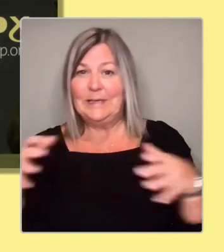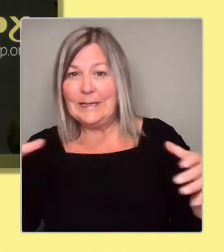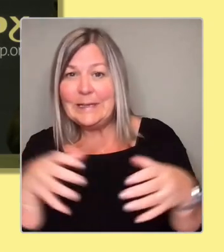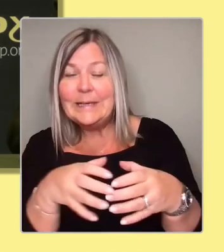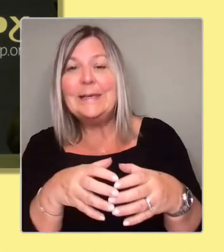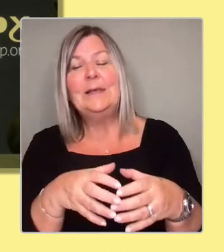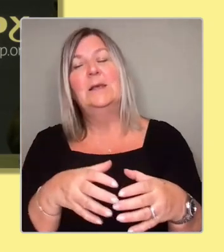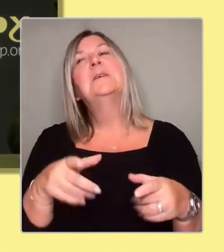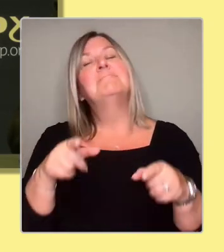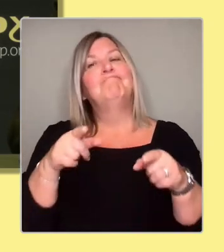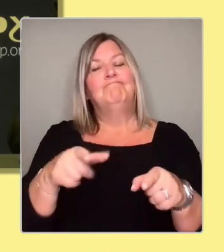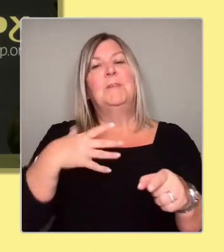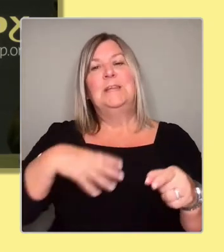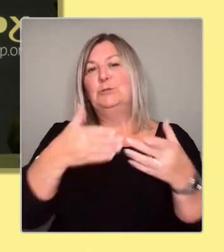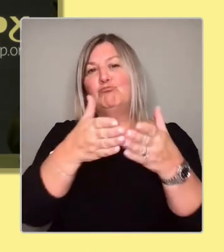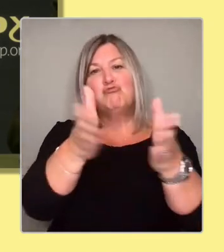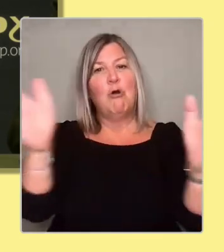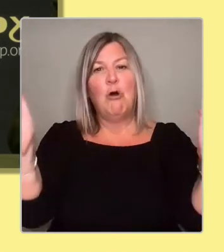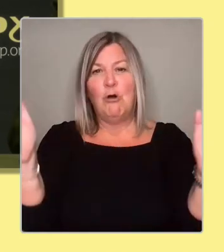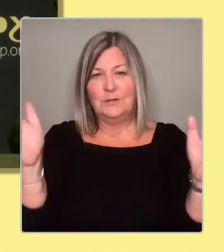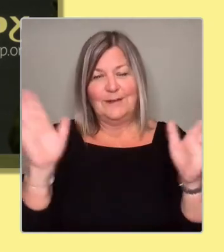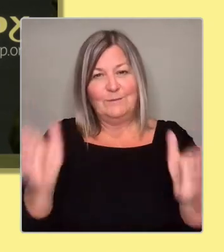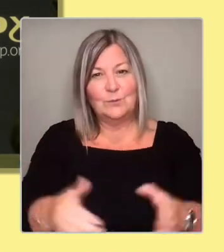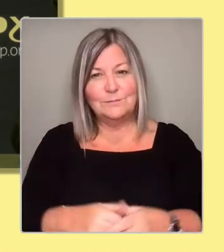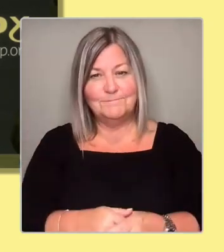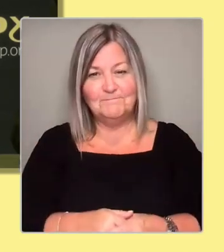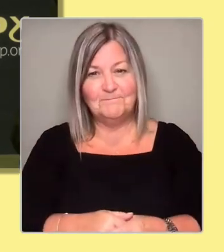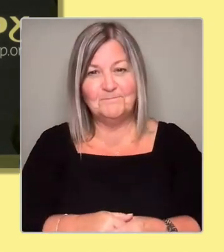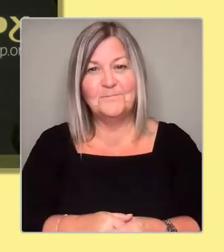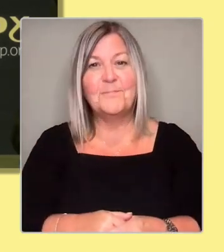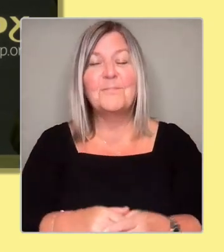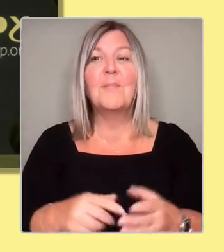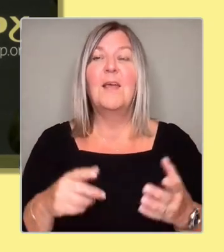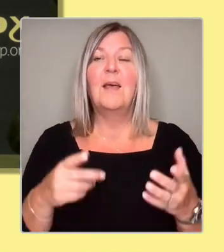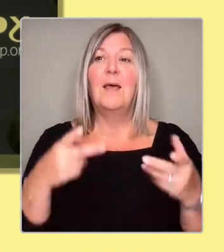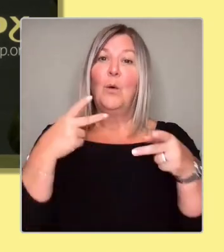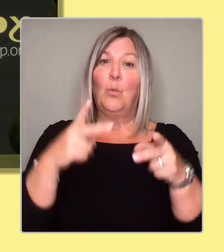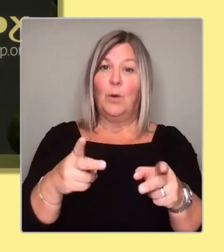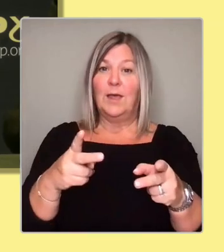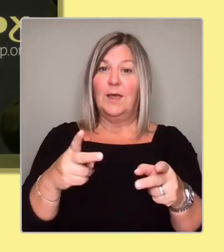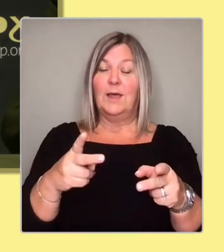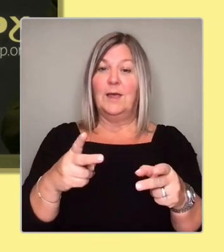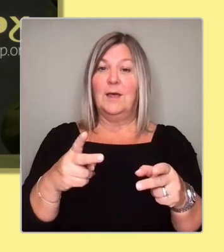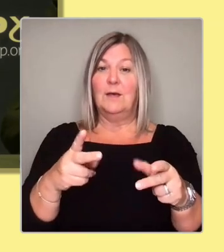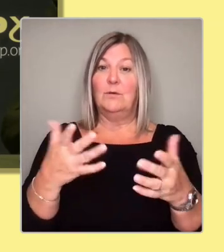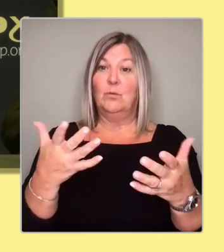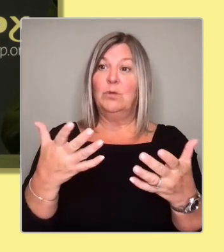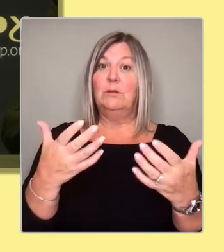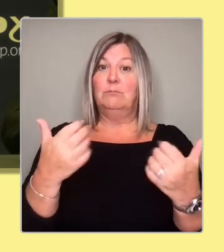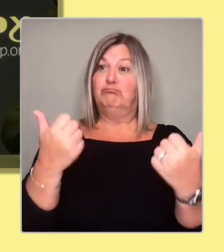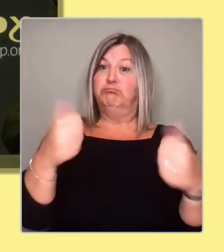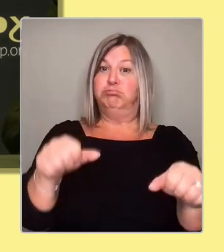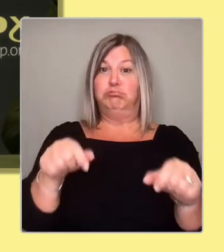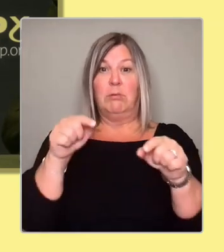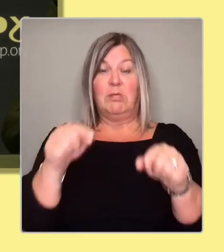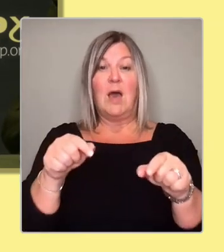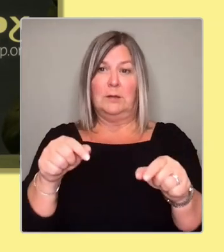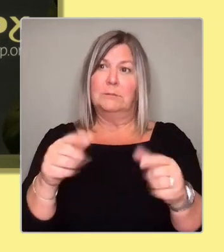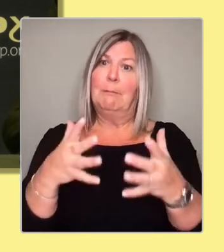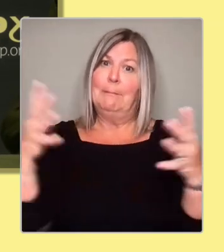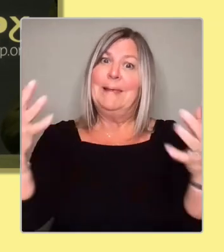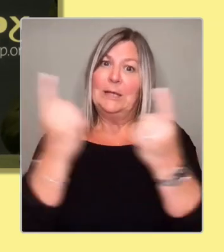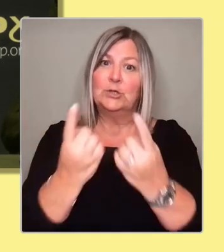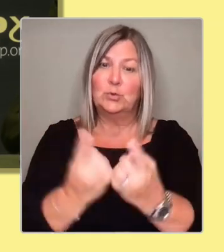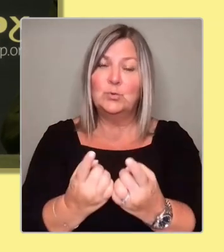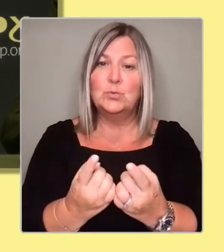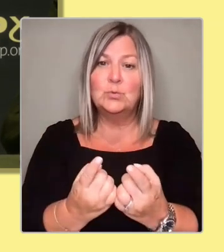as possible. Because the only way we'll tackle something as profoundly challenging as climate change is in order to ensure that right